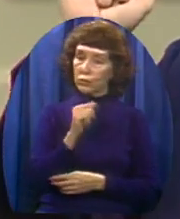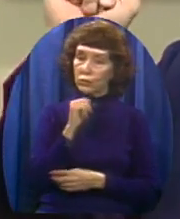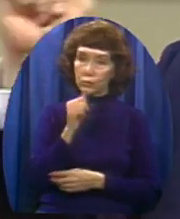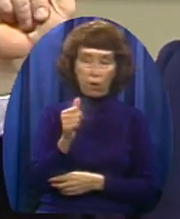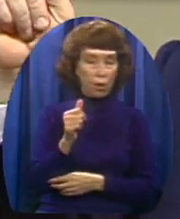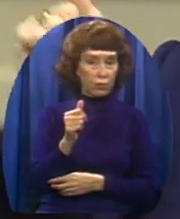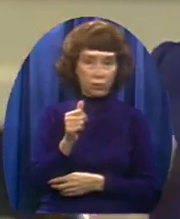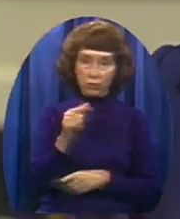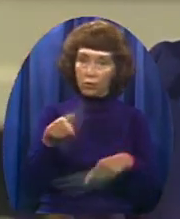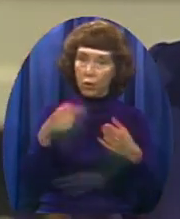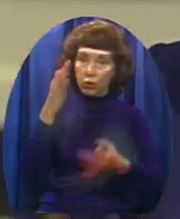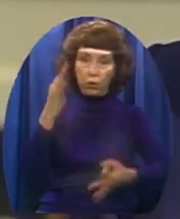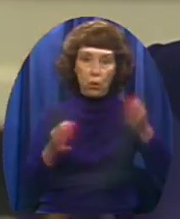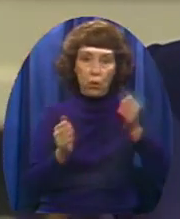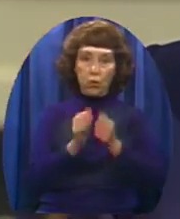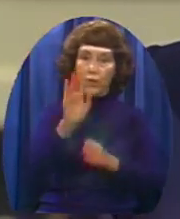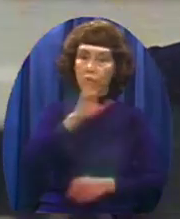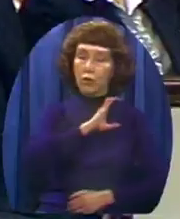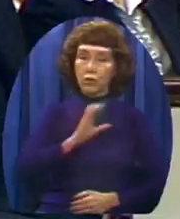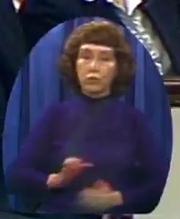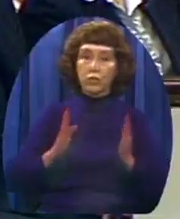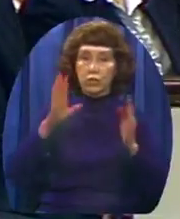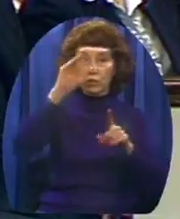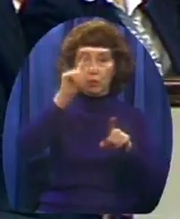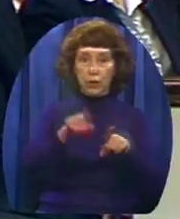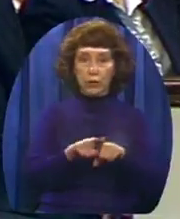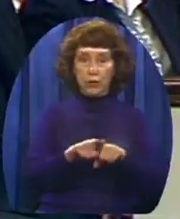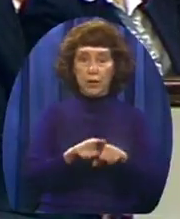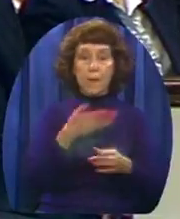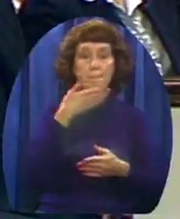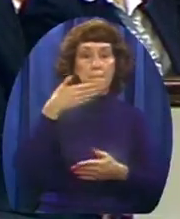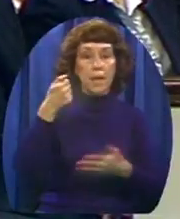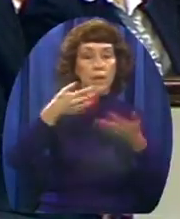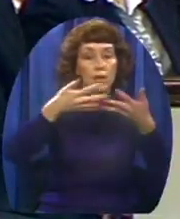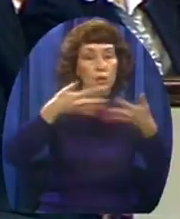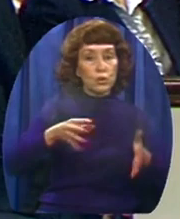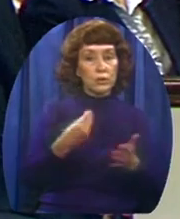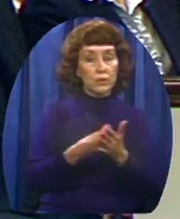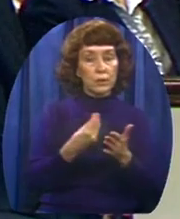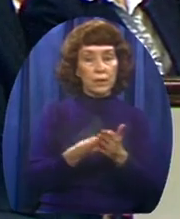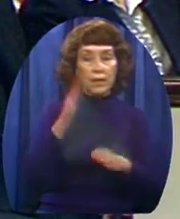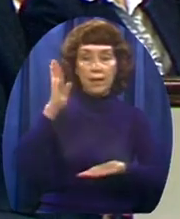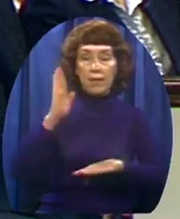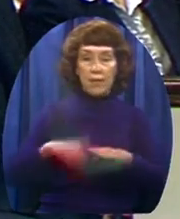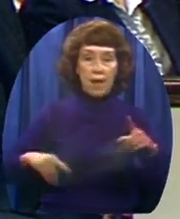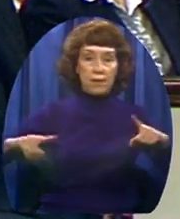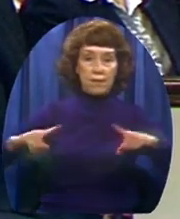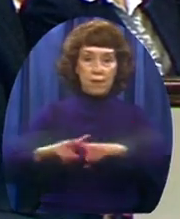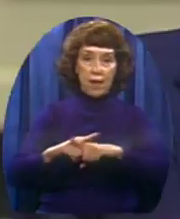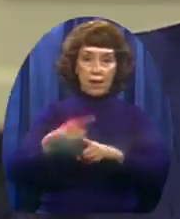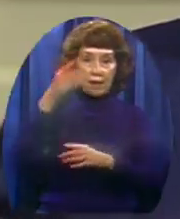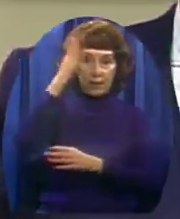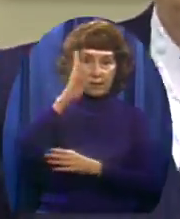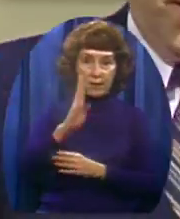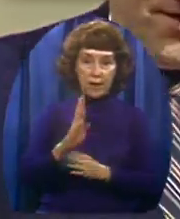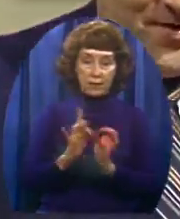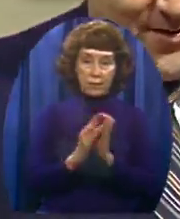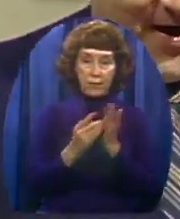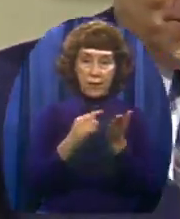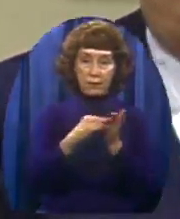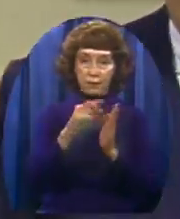better to lose the money than violate the scripture Lose your testimony Down through the years People here know